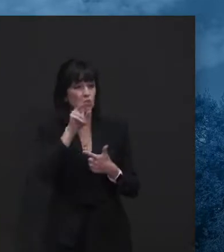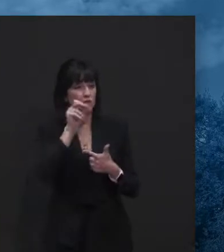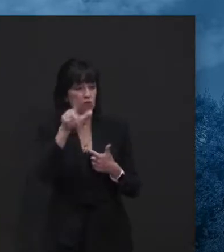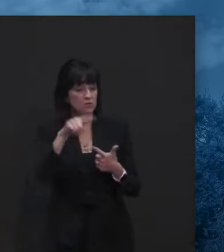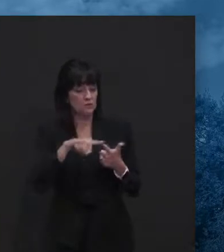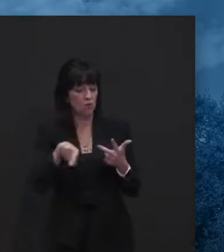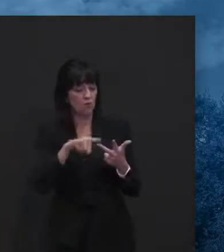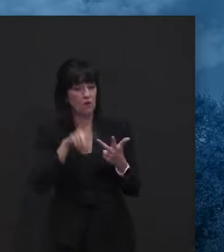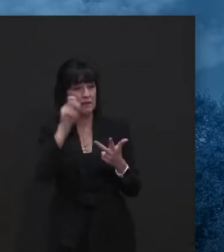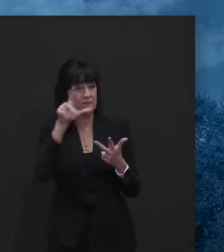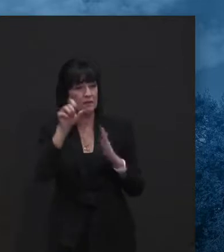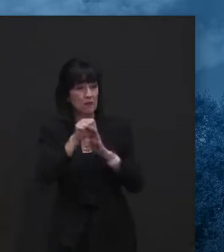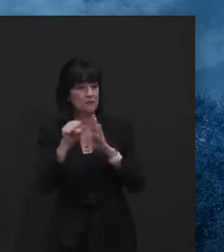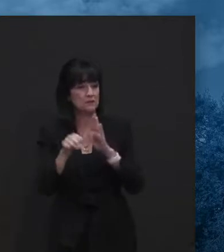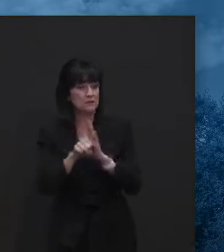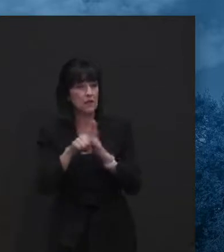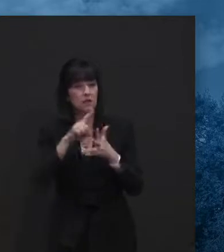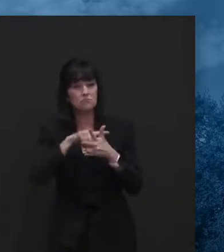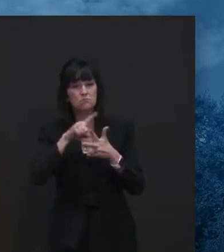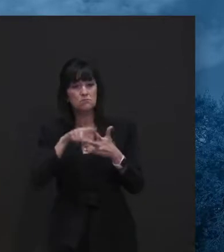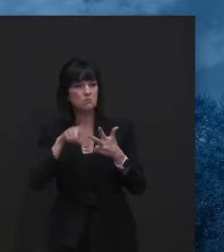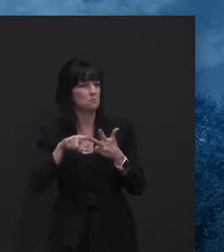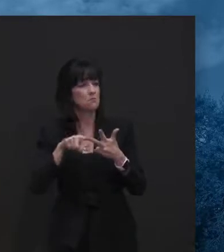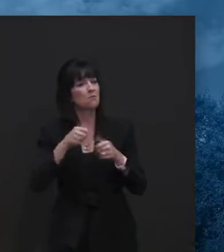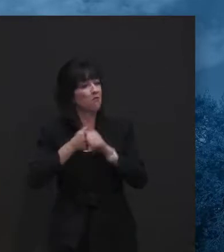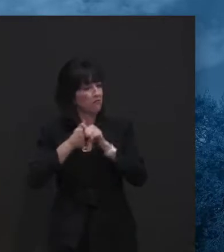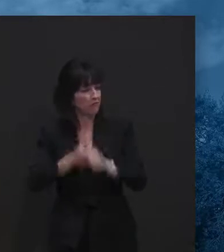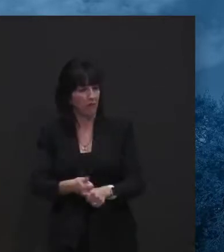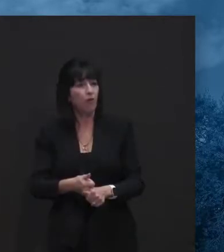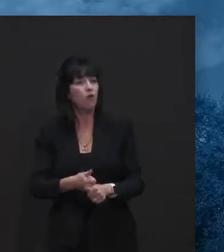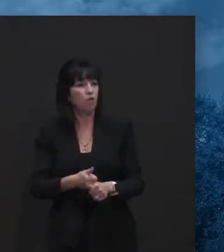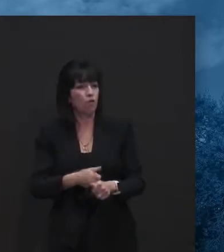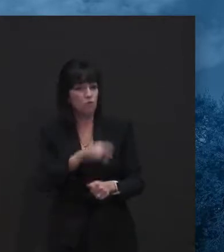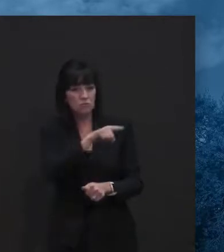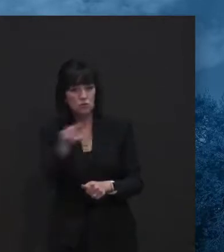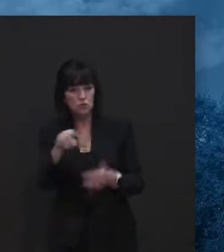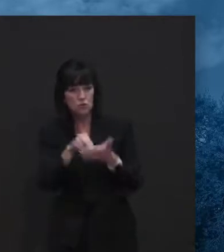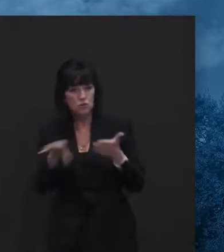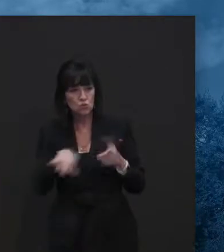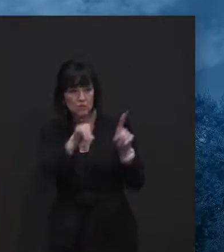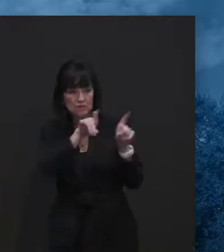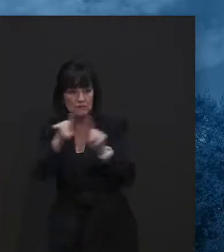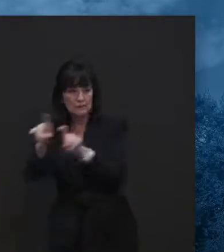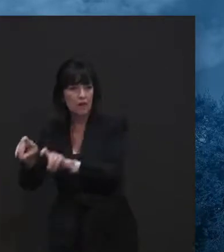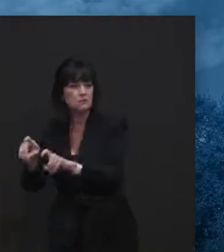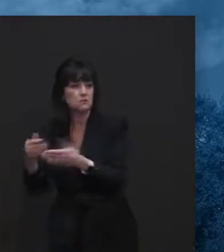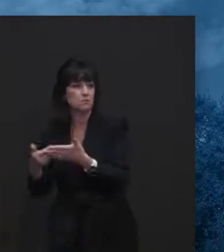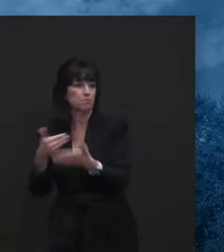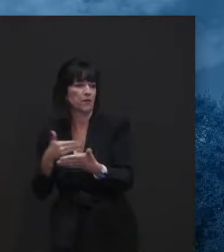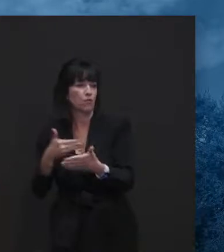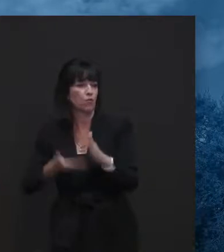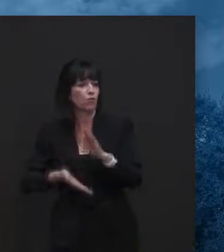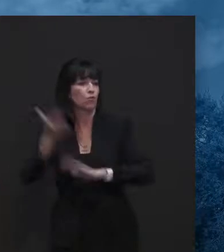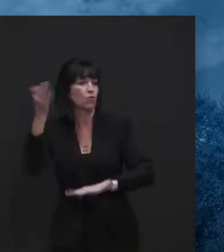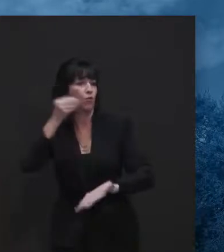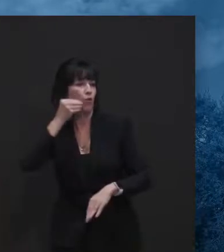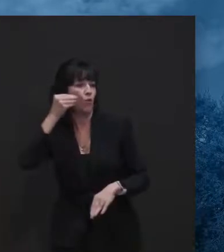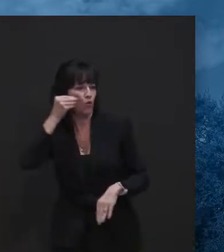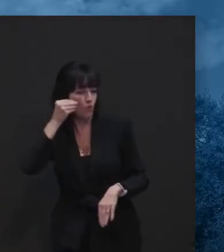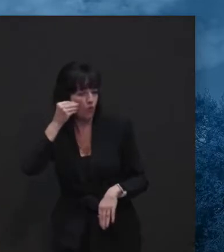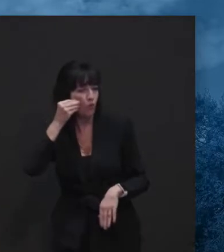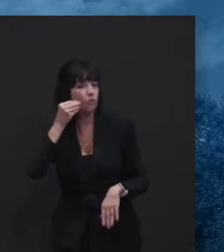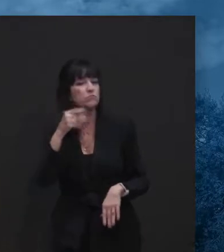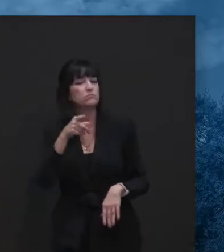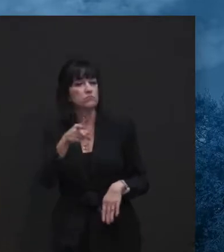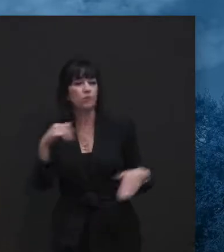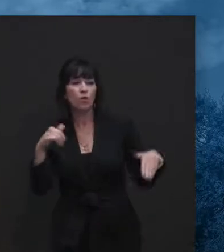with what we've been talking about, getting tested, uh, students getting tested before they go home, quarantining. I think Dr. Rattay talked a little bit about